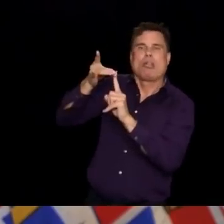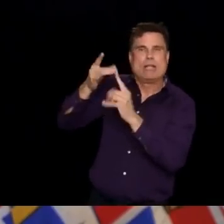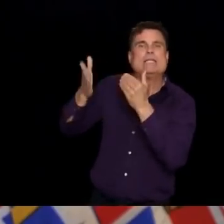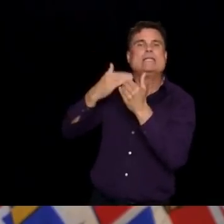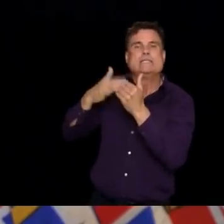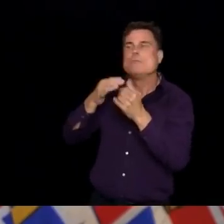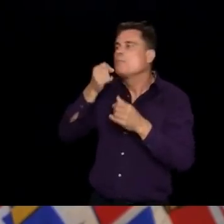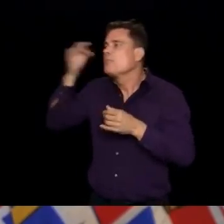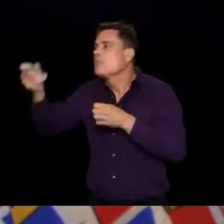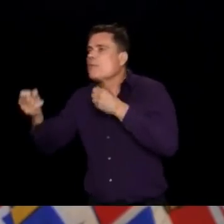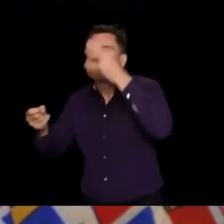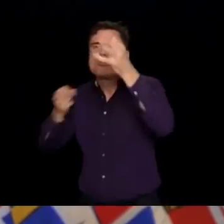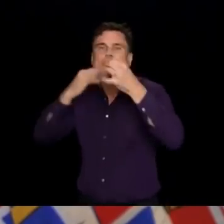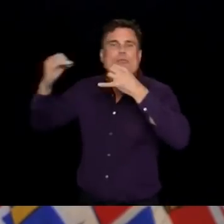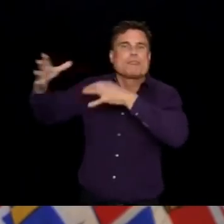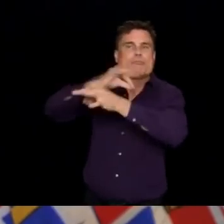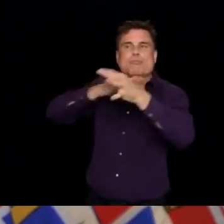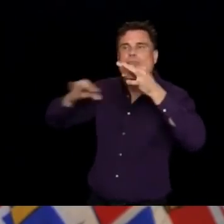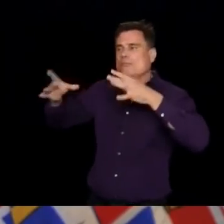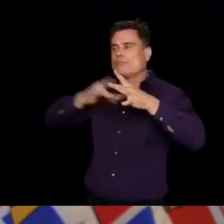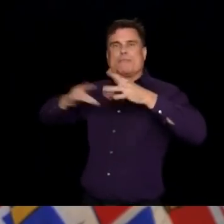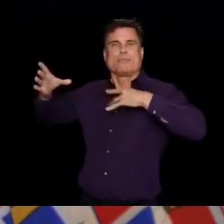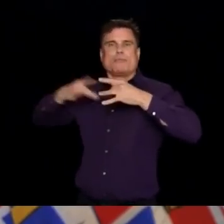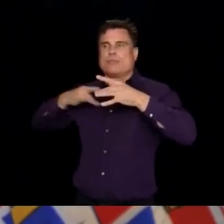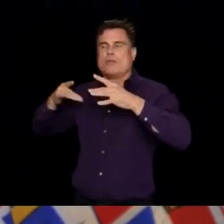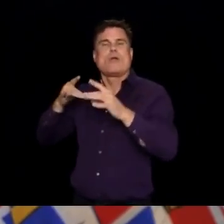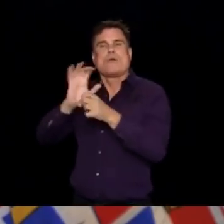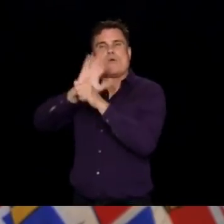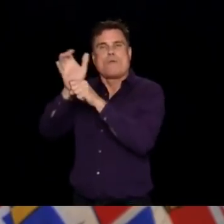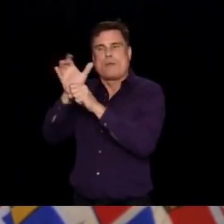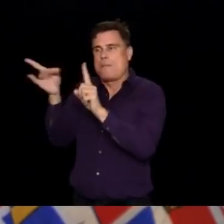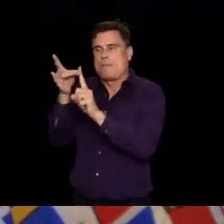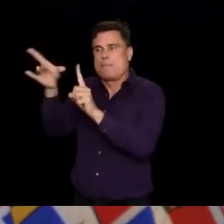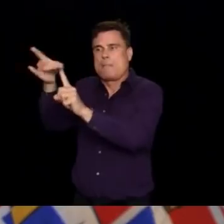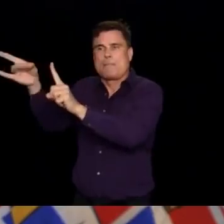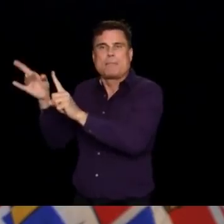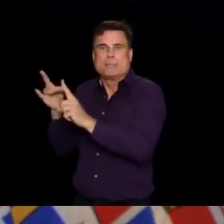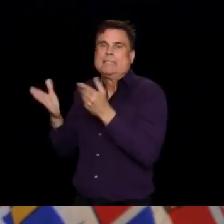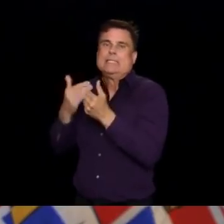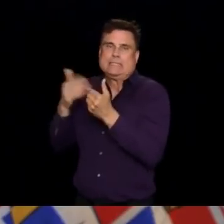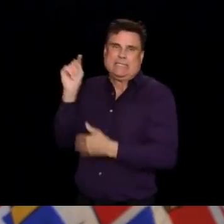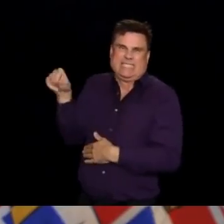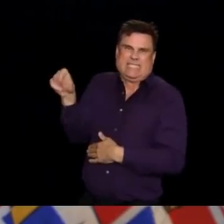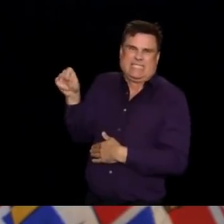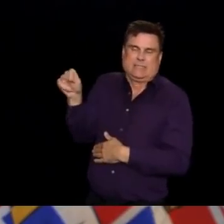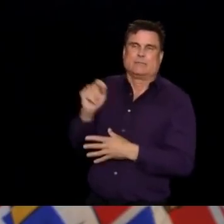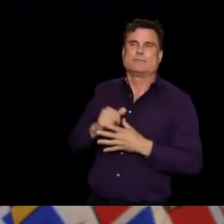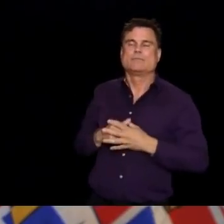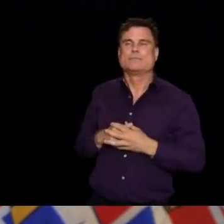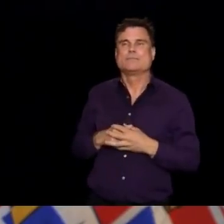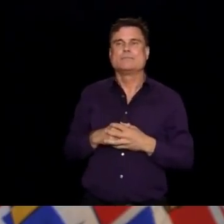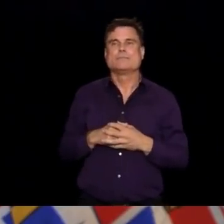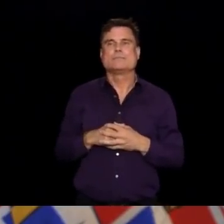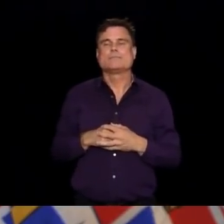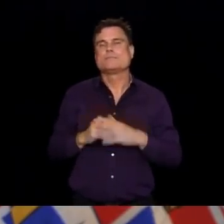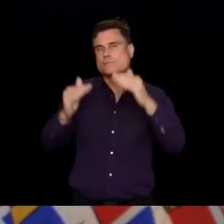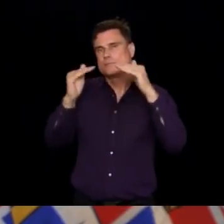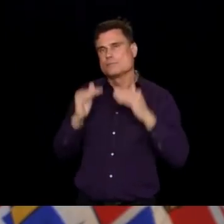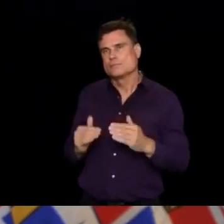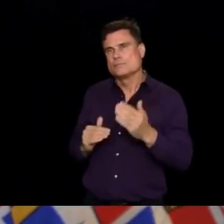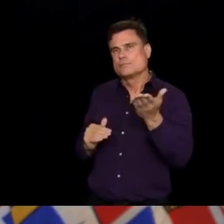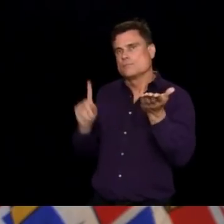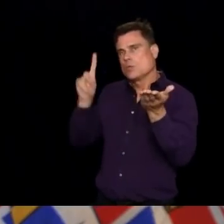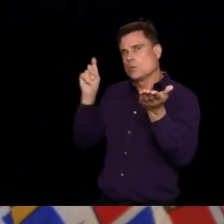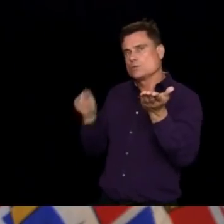CTV. Next question from Hi, Dr. Henry. A lot of people are watching what's going on in the United States with their case numbers and